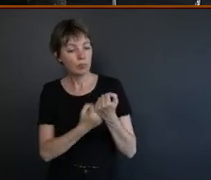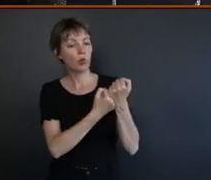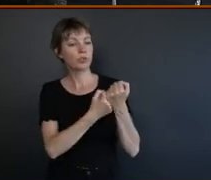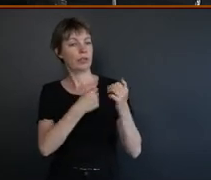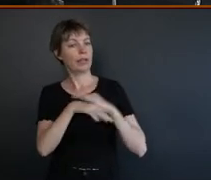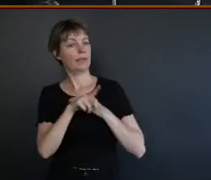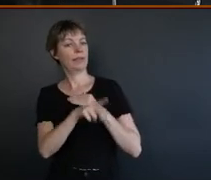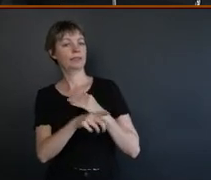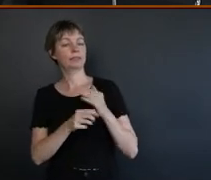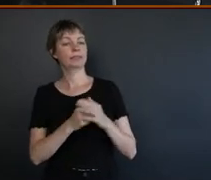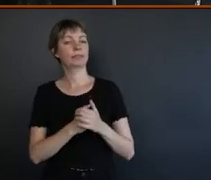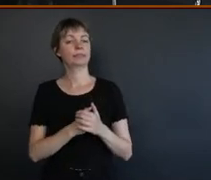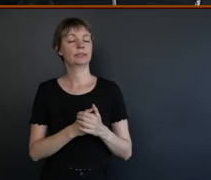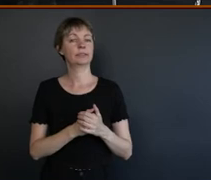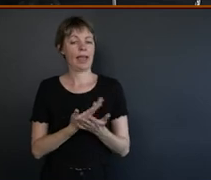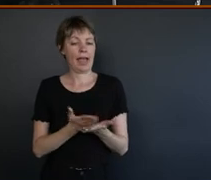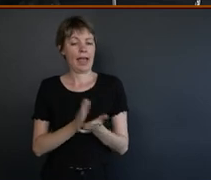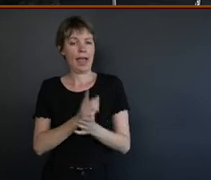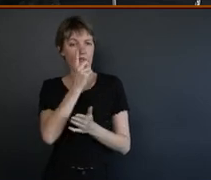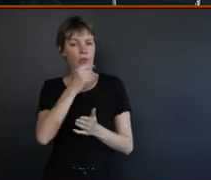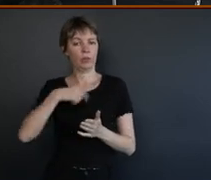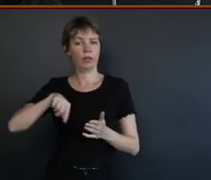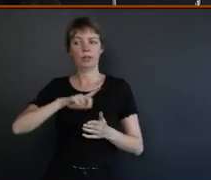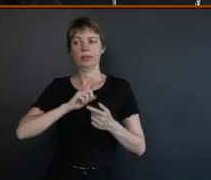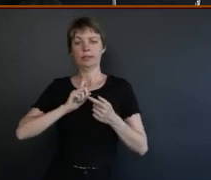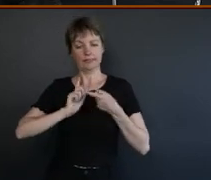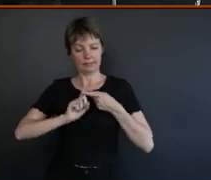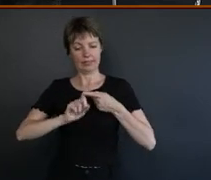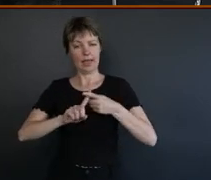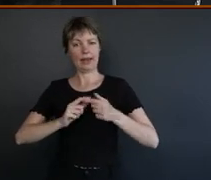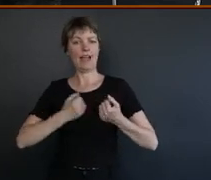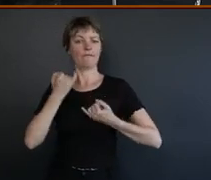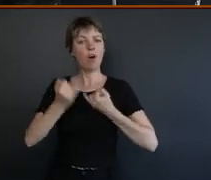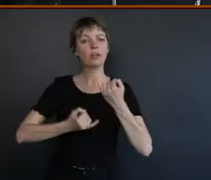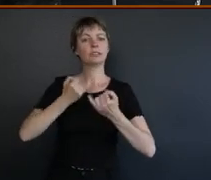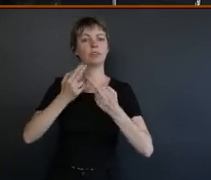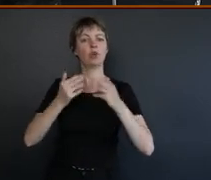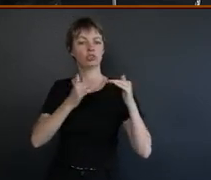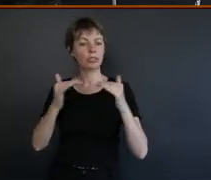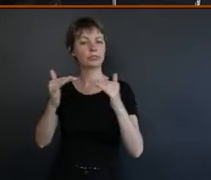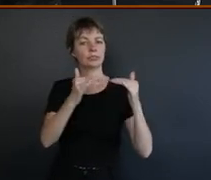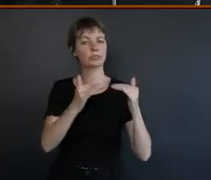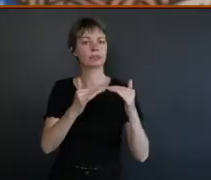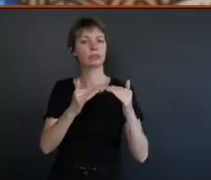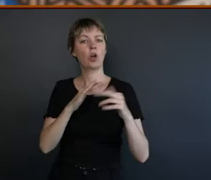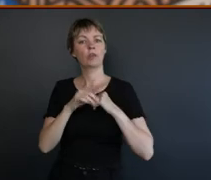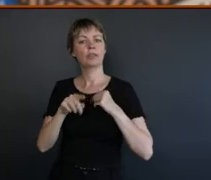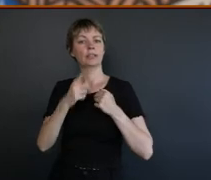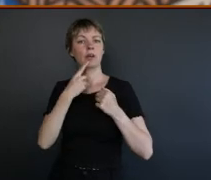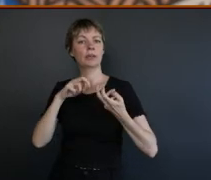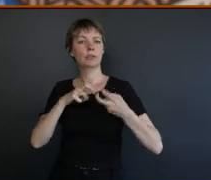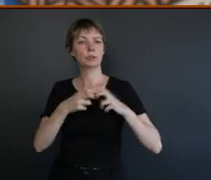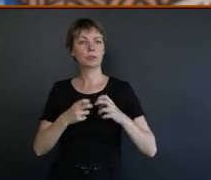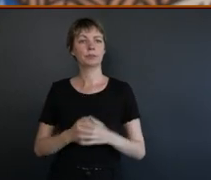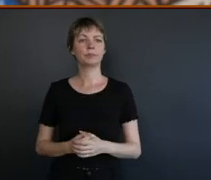Because we're, I mean, I guess we're also interested in how do we sustain our fight for justice in these sorts of issues? Well, for these sorts of